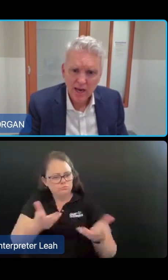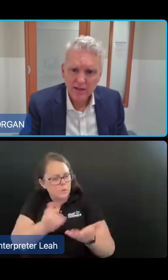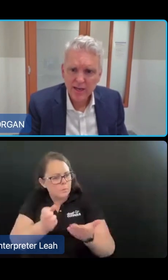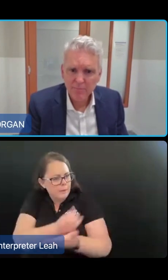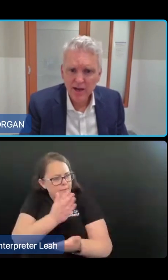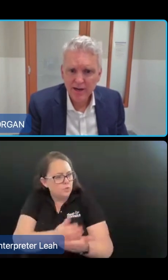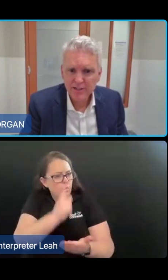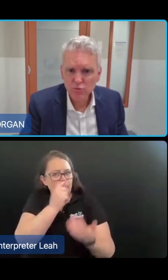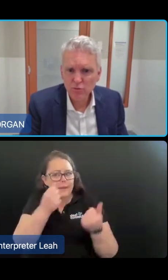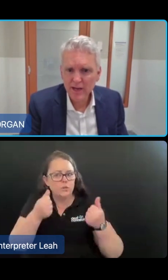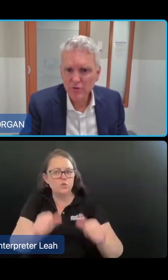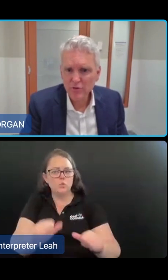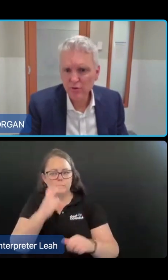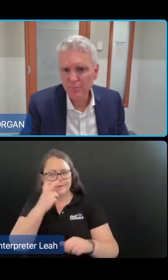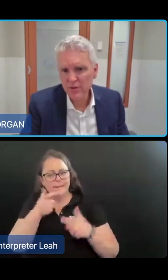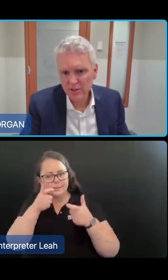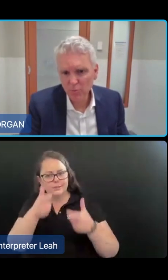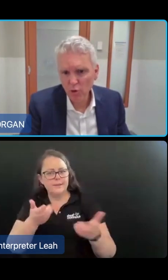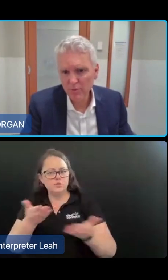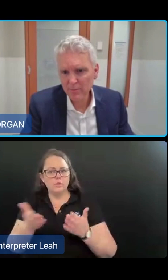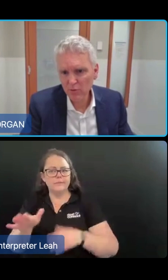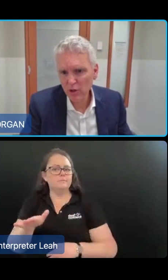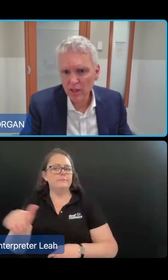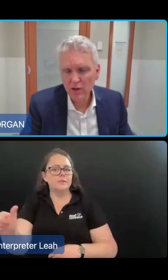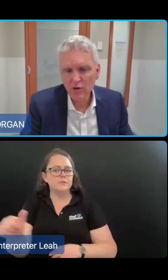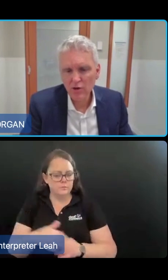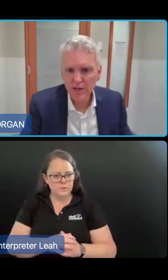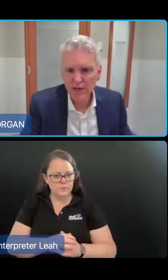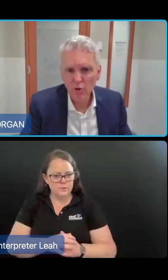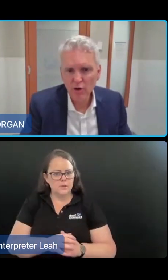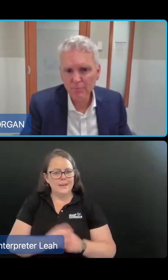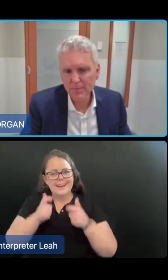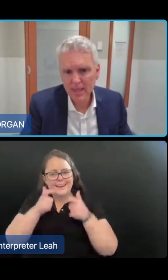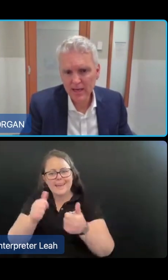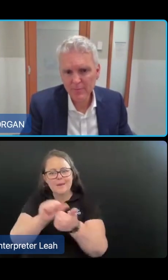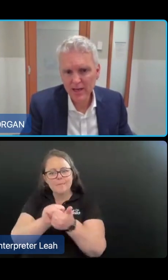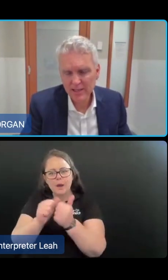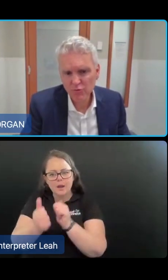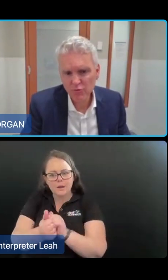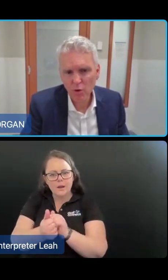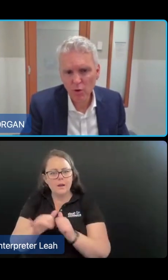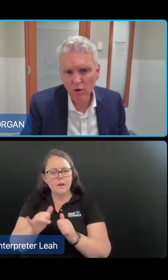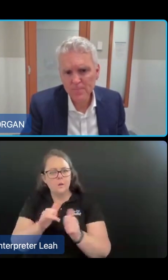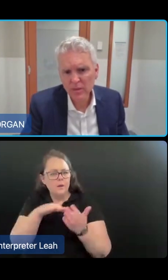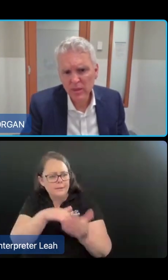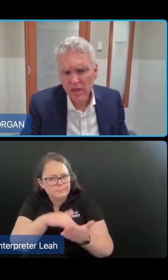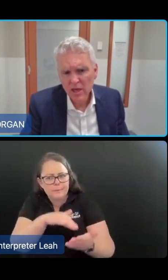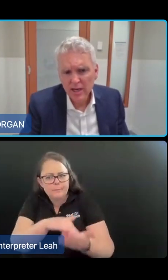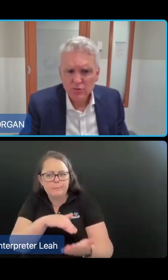And care partners will be able to support people who might need more help as required.